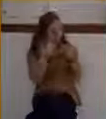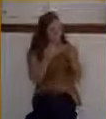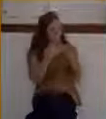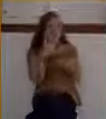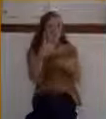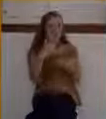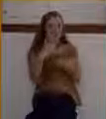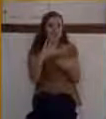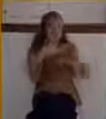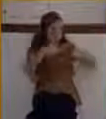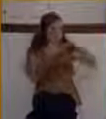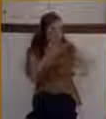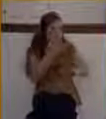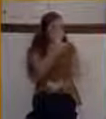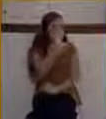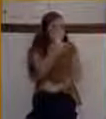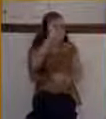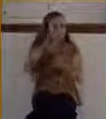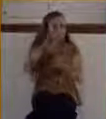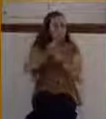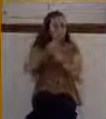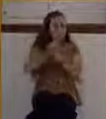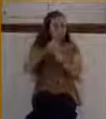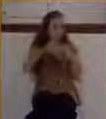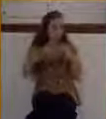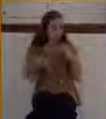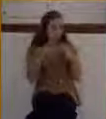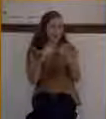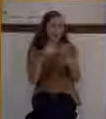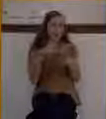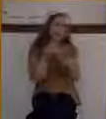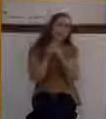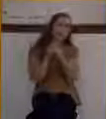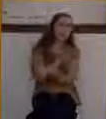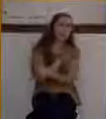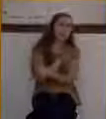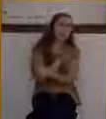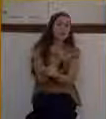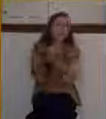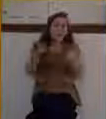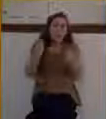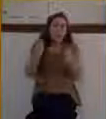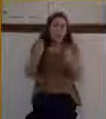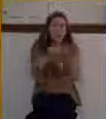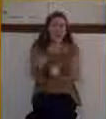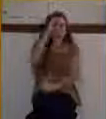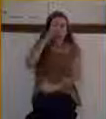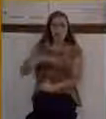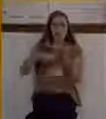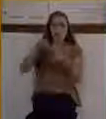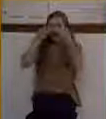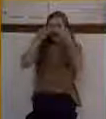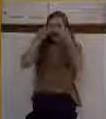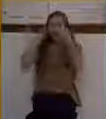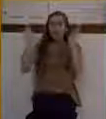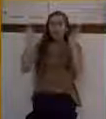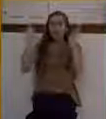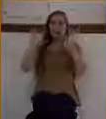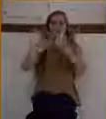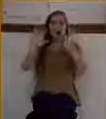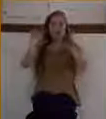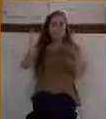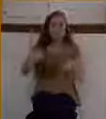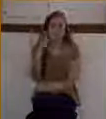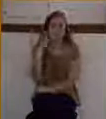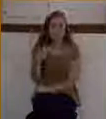you whole. And instantly, instantly, this man was healed. Instantly, he could see. says,